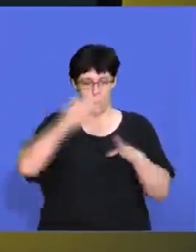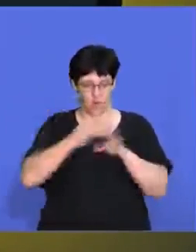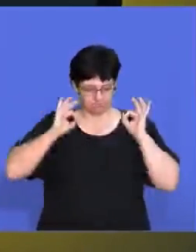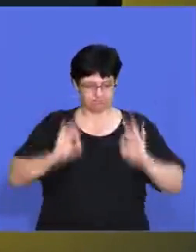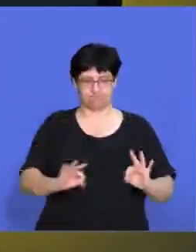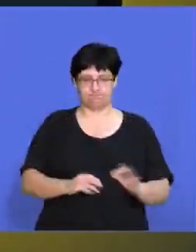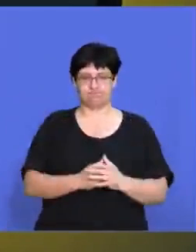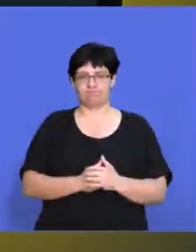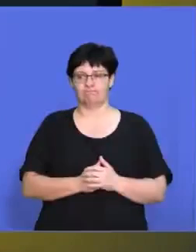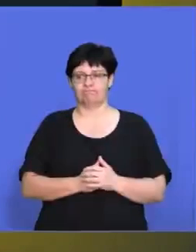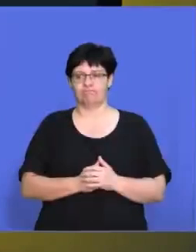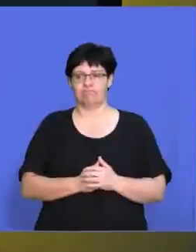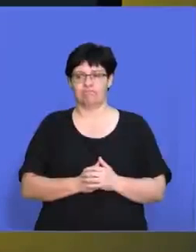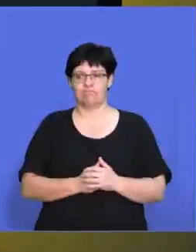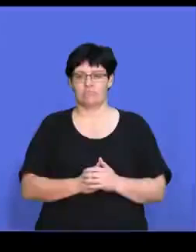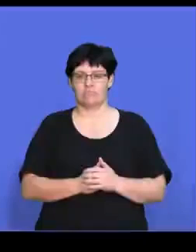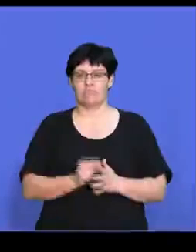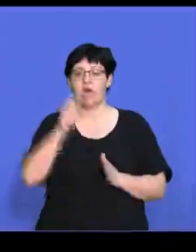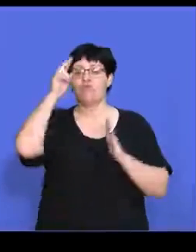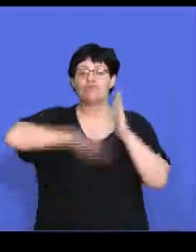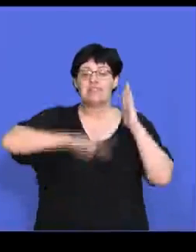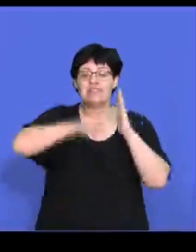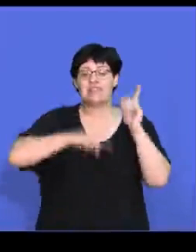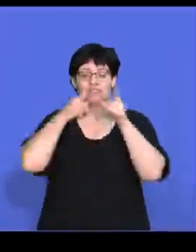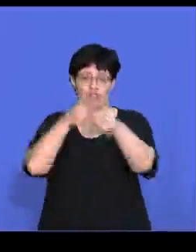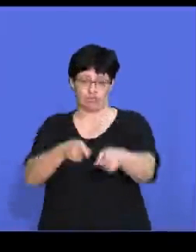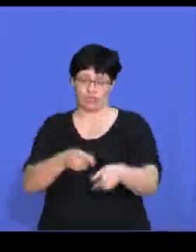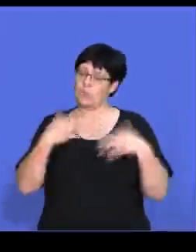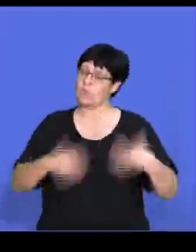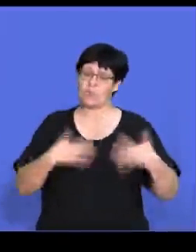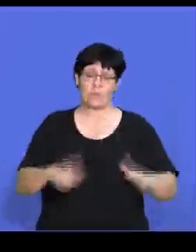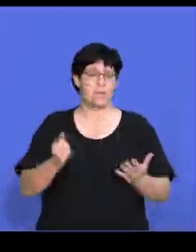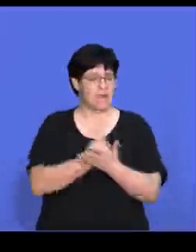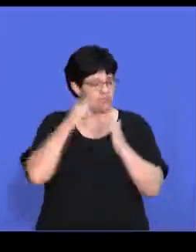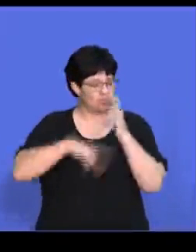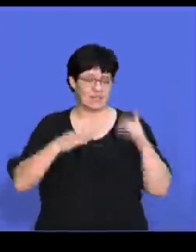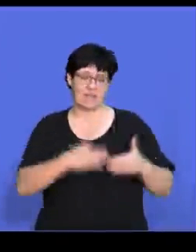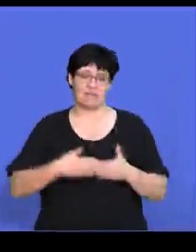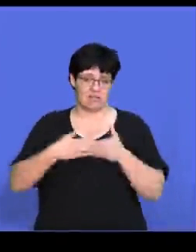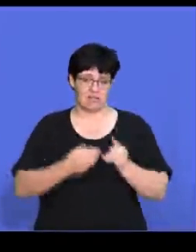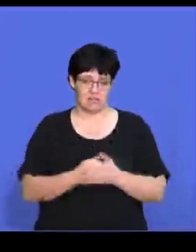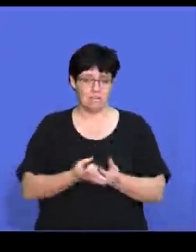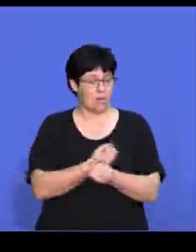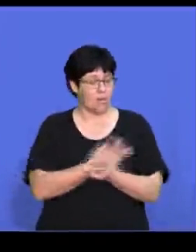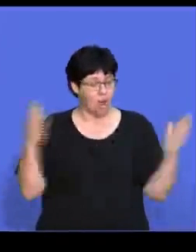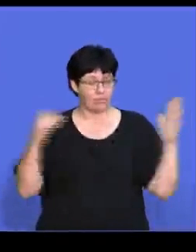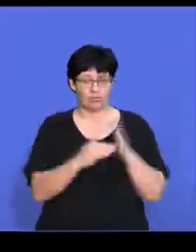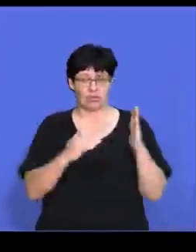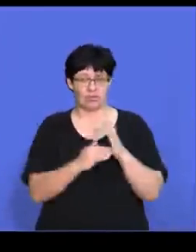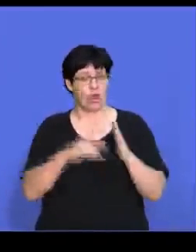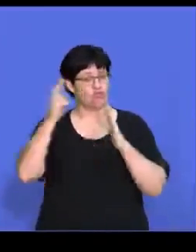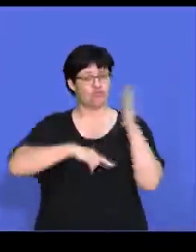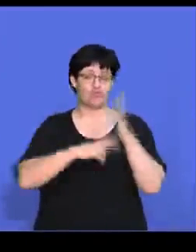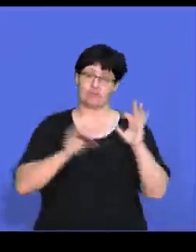all your, your neurons firing on all cylinders there. read the instructions very, very carefully. Um,